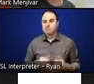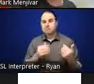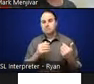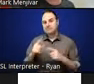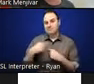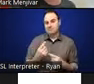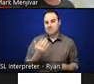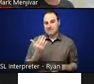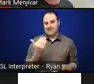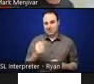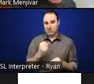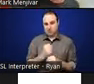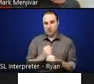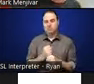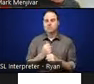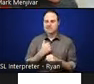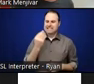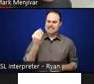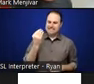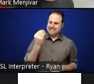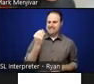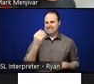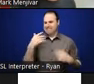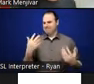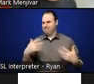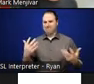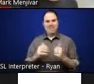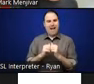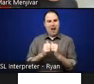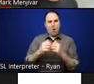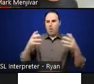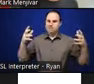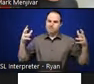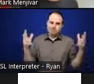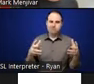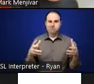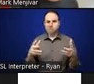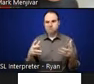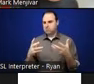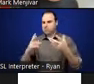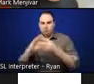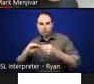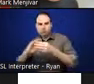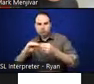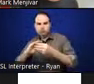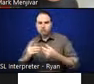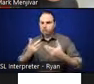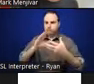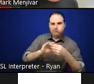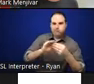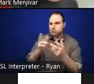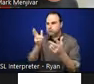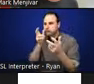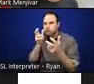to find ways for people to have meaningful engagements with story. And a lot of this